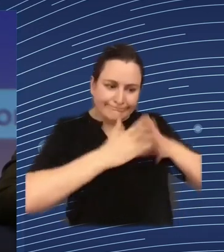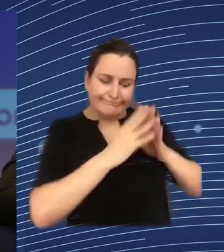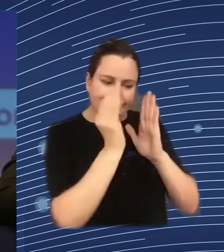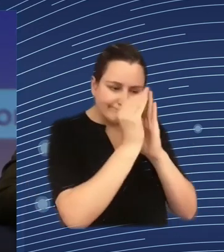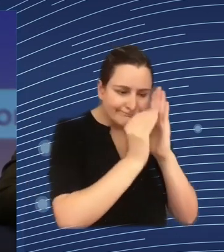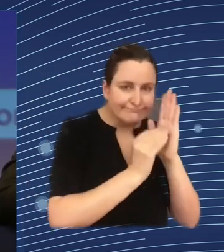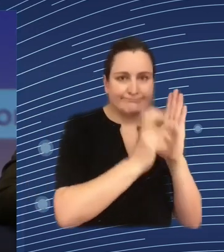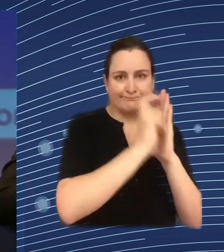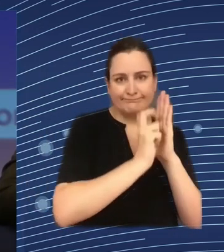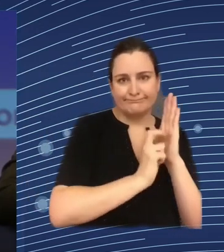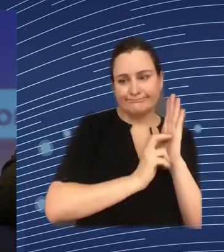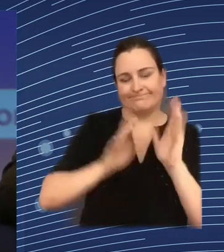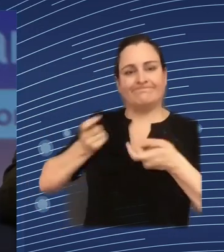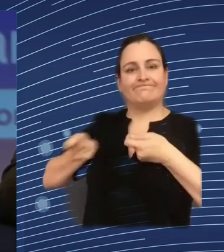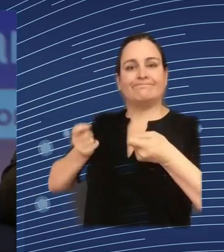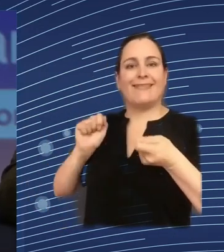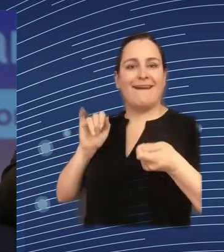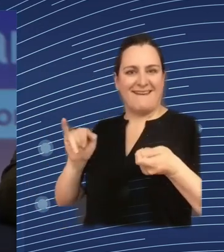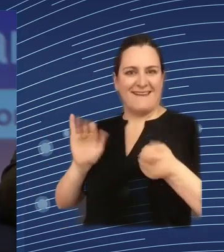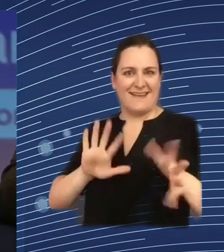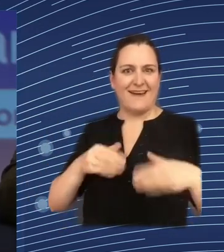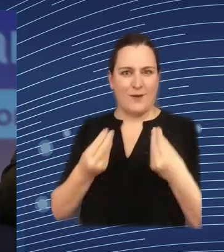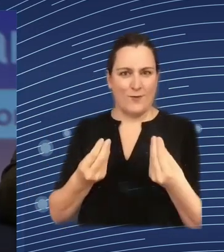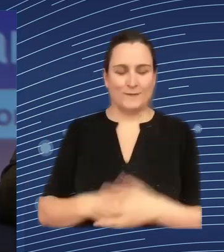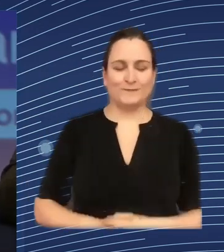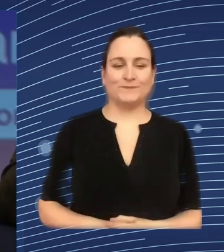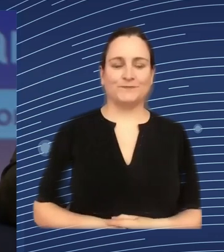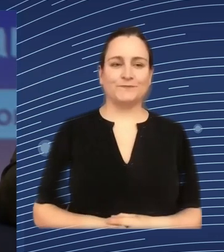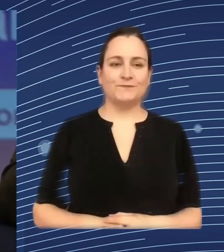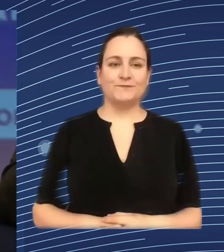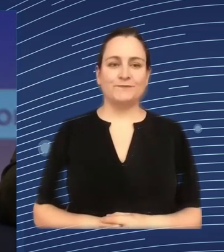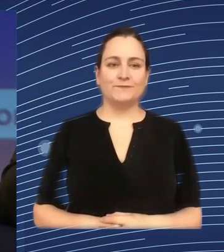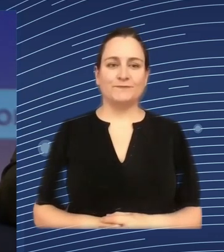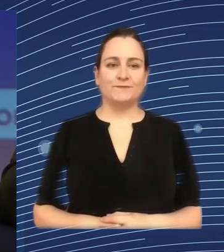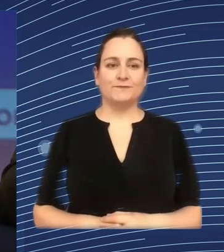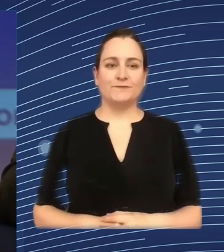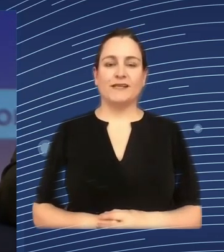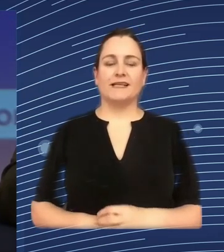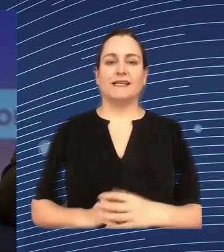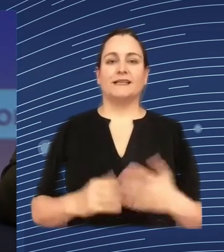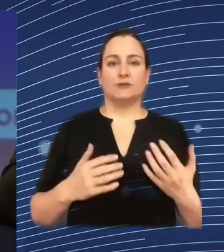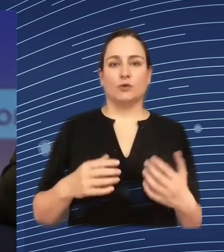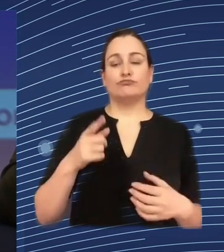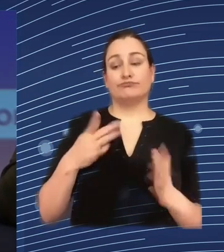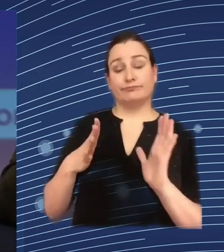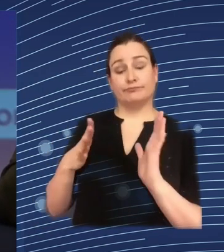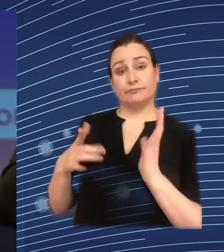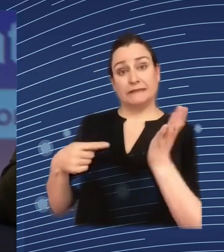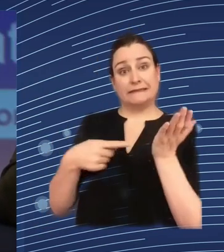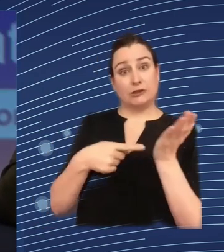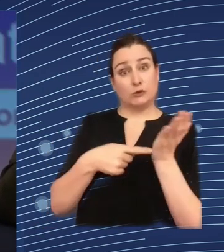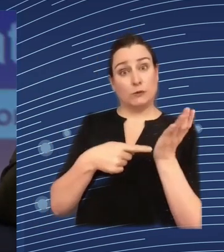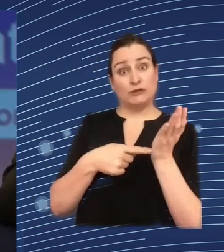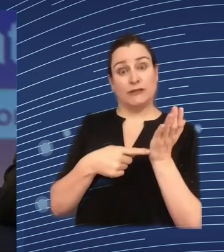my team from HR is on the board and every time we look at using any kind of technology if there is an